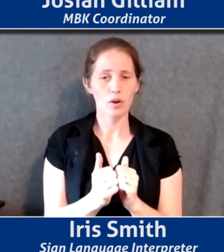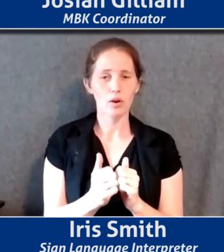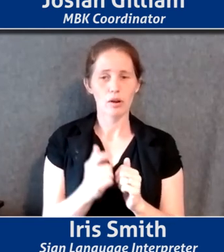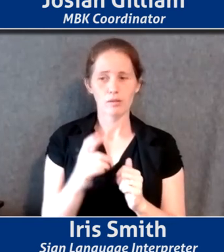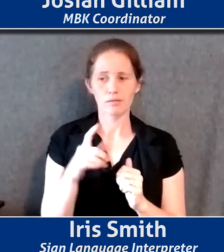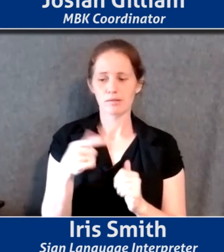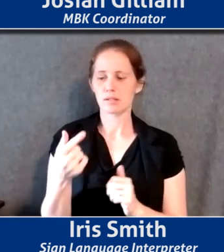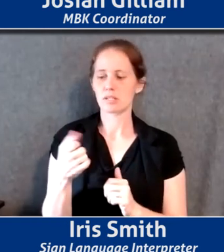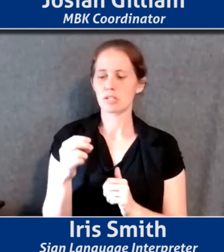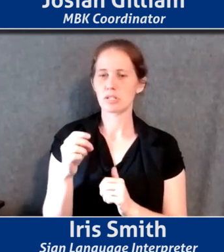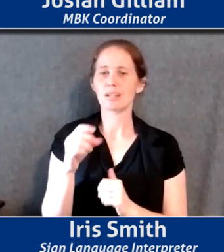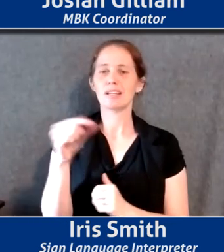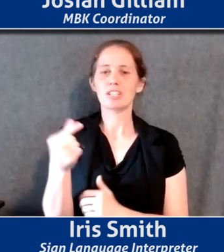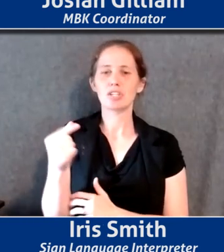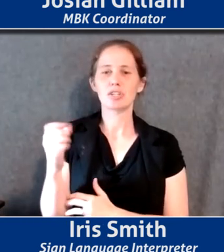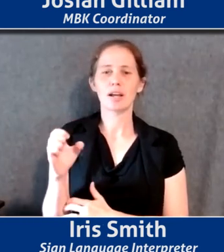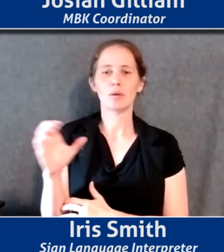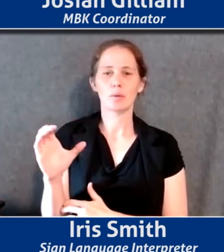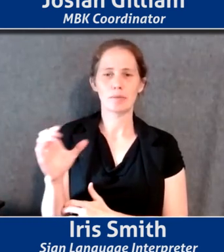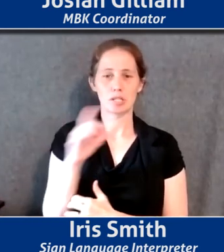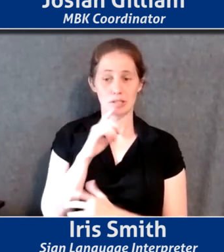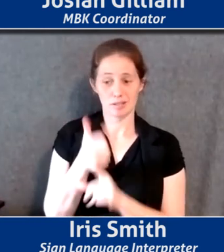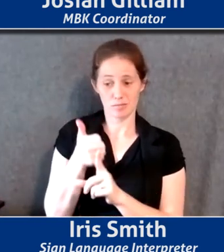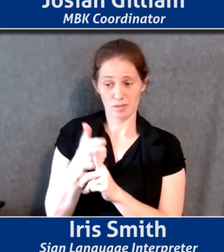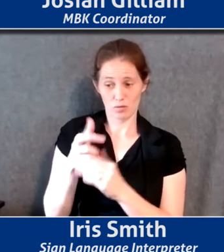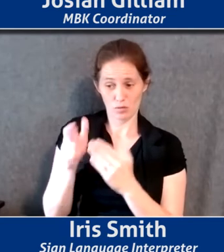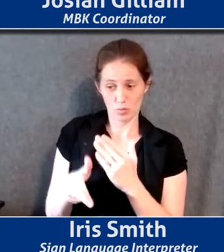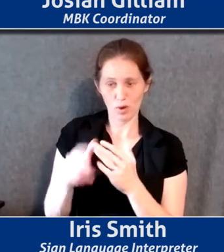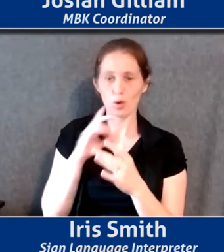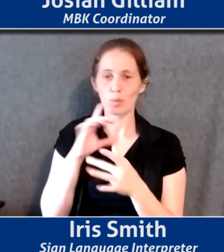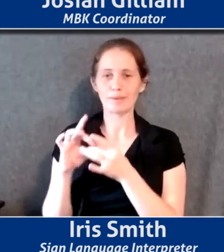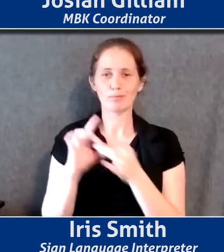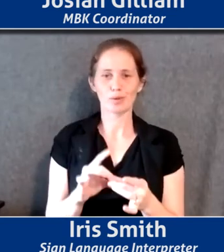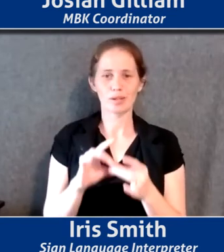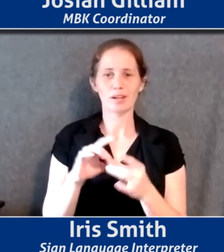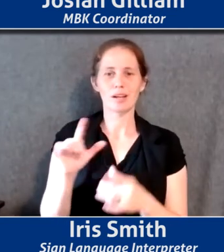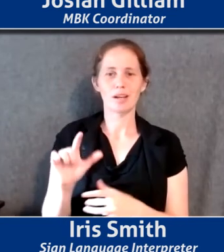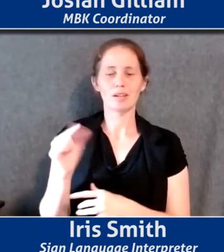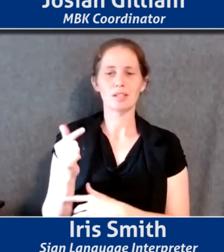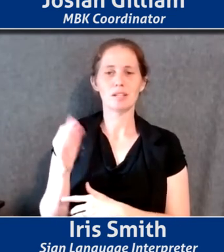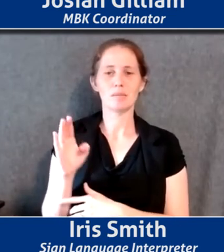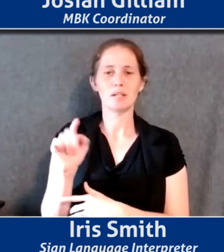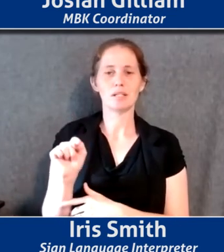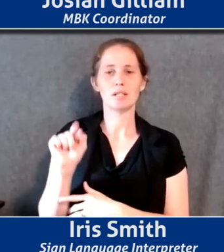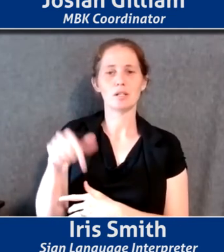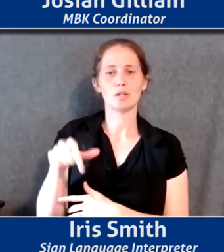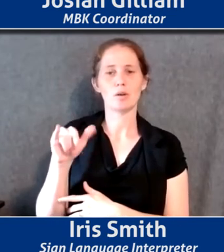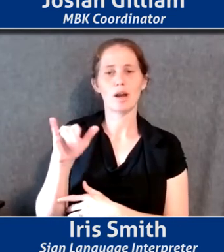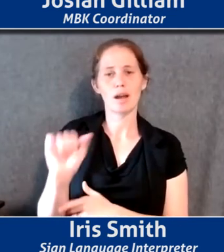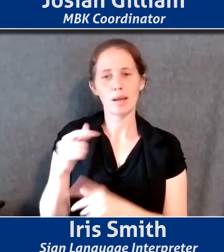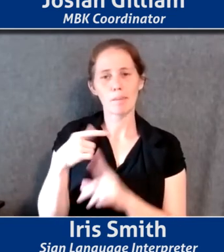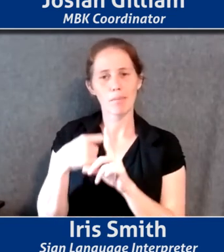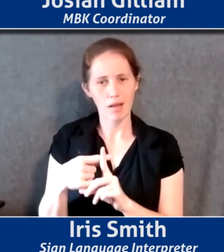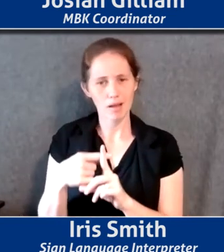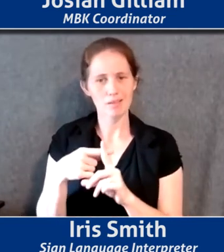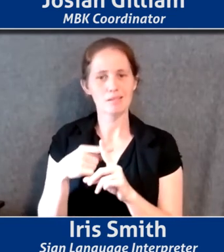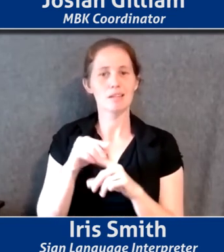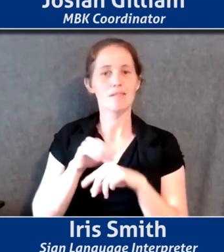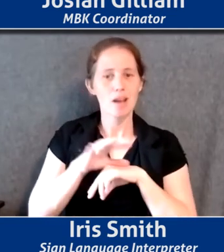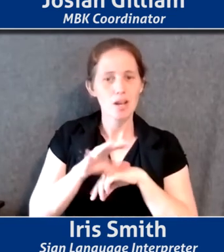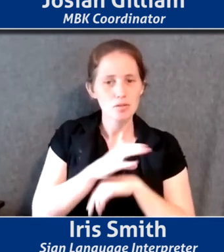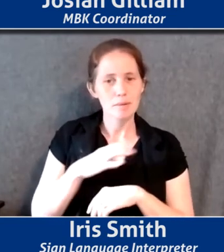as the gender equity commission is going to be doing reports that they will be working with the LGBTQA plus advisory council, um, future commission,